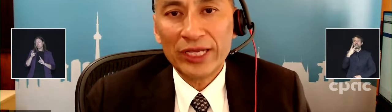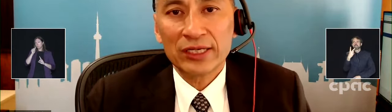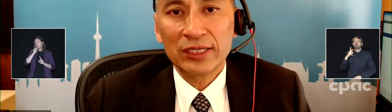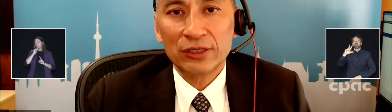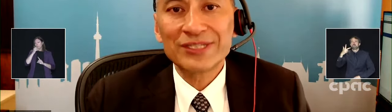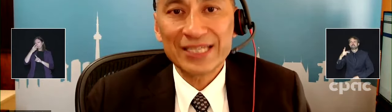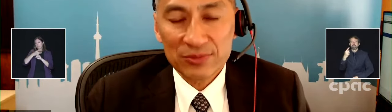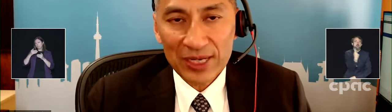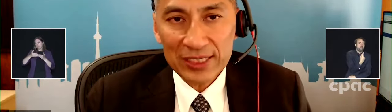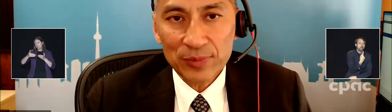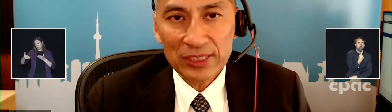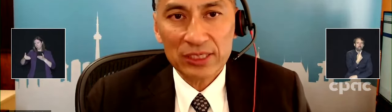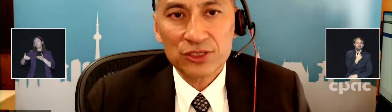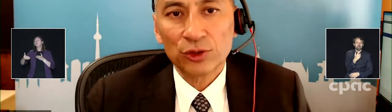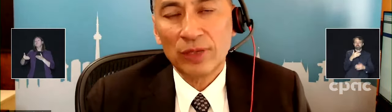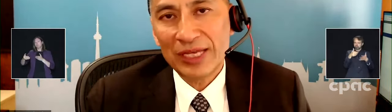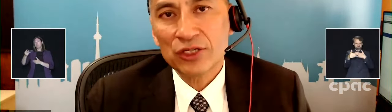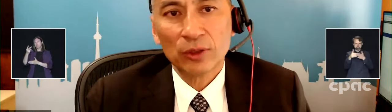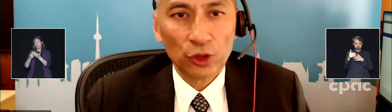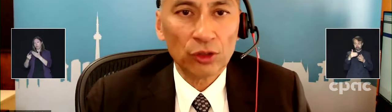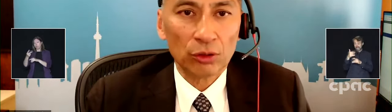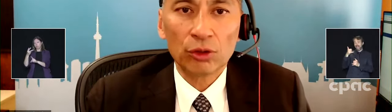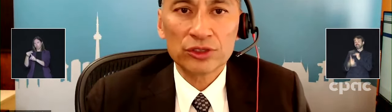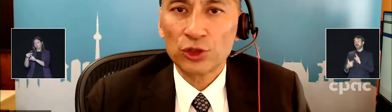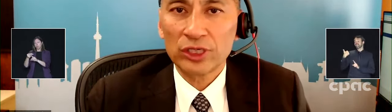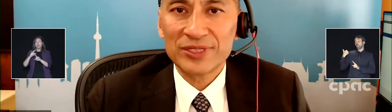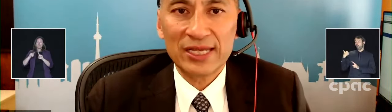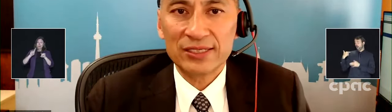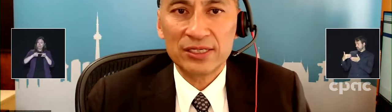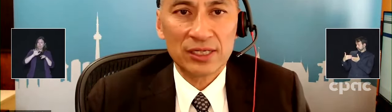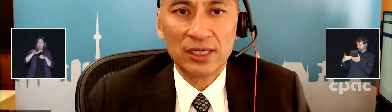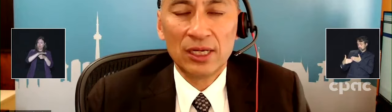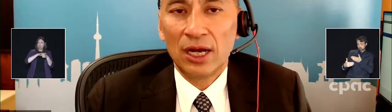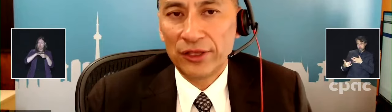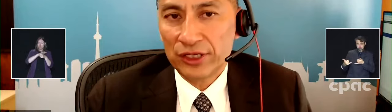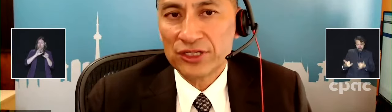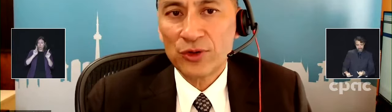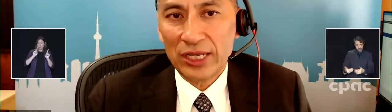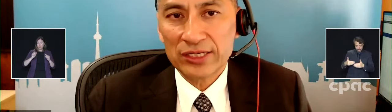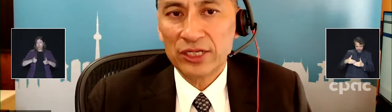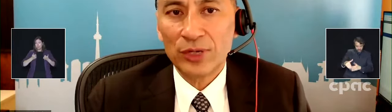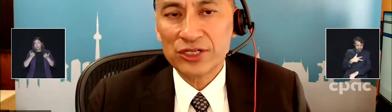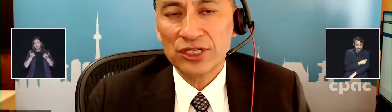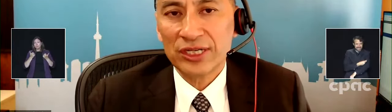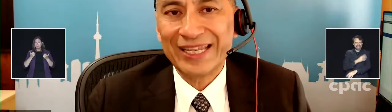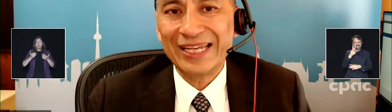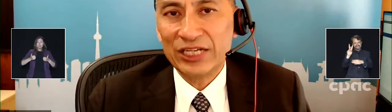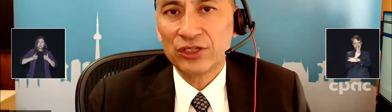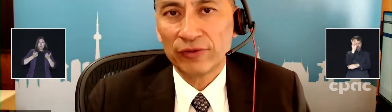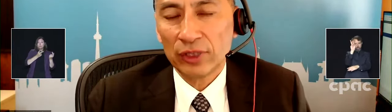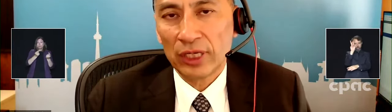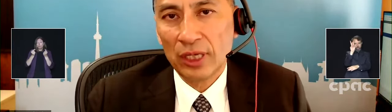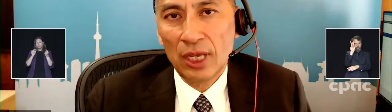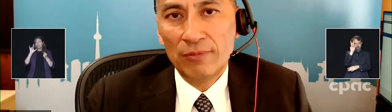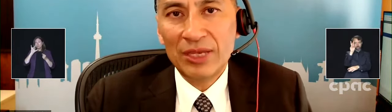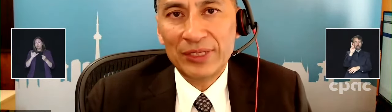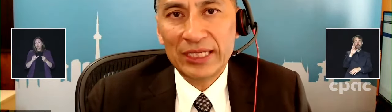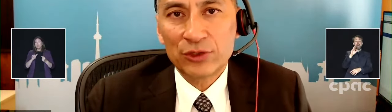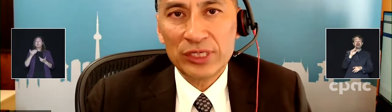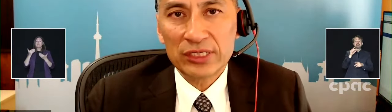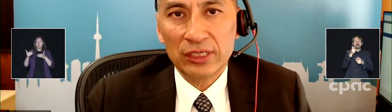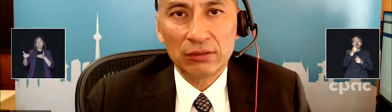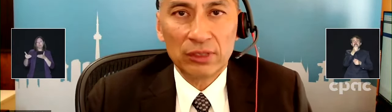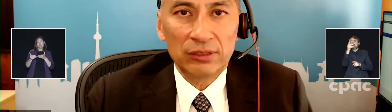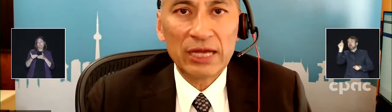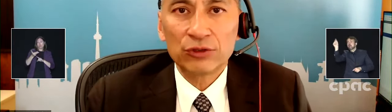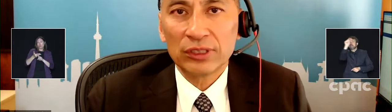you know, six months. But certainly based on local circumstances, other considerations, that interval may be decreased, you know,